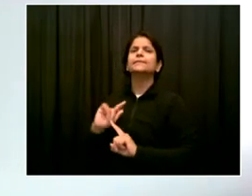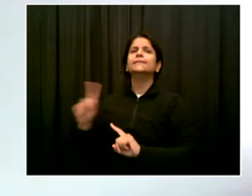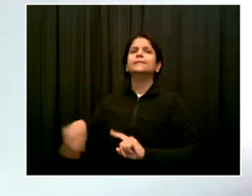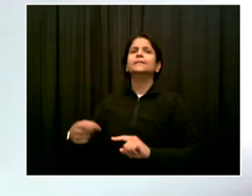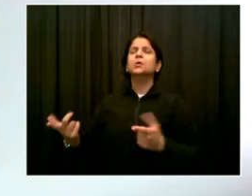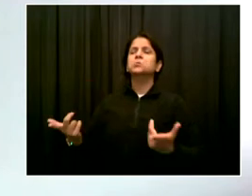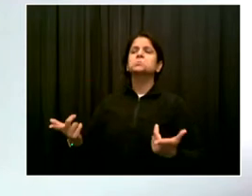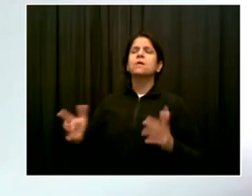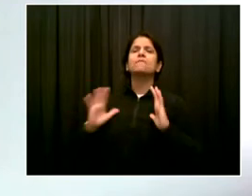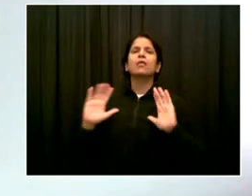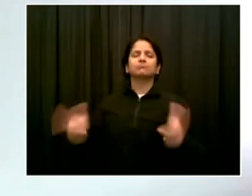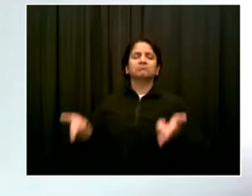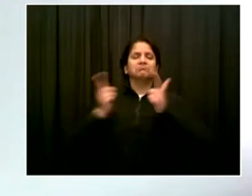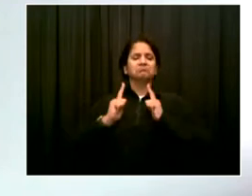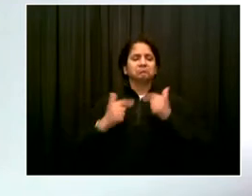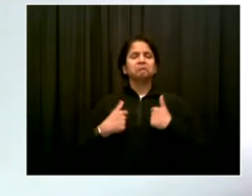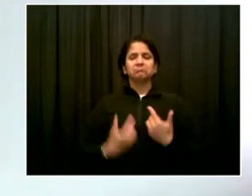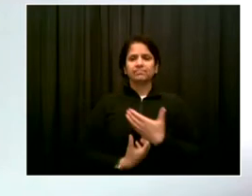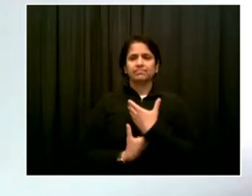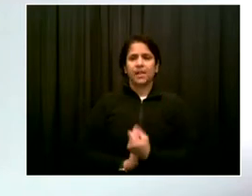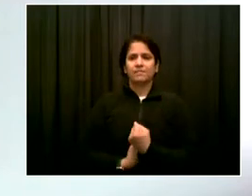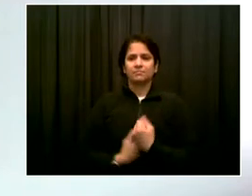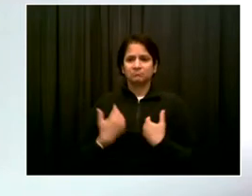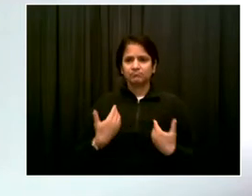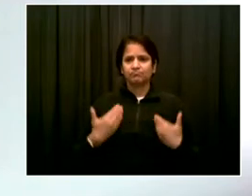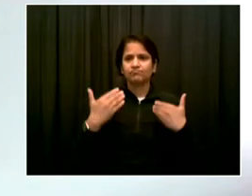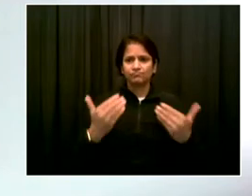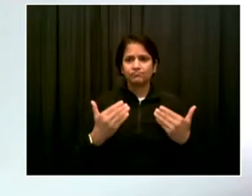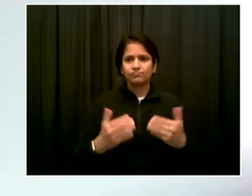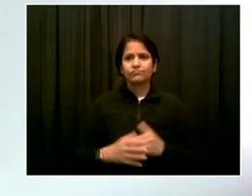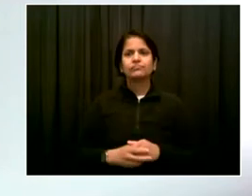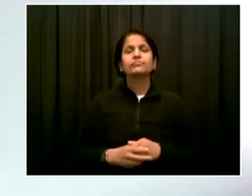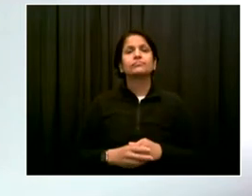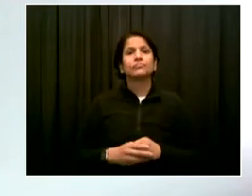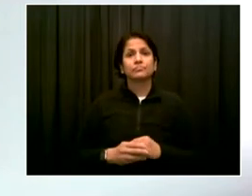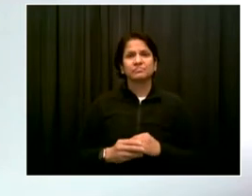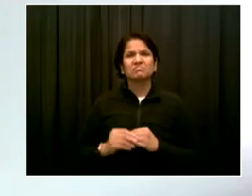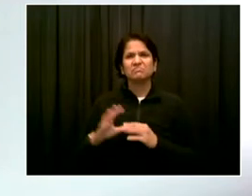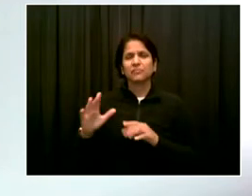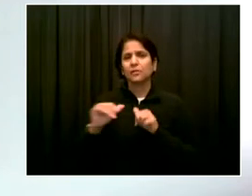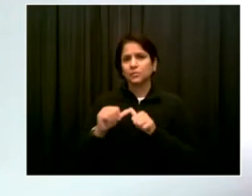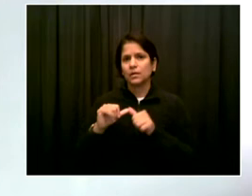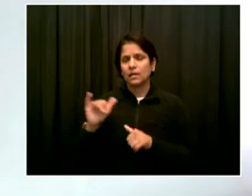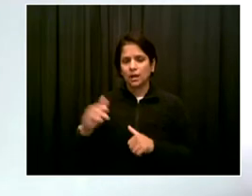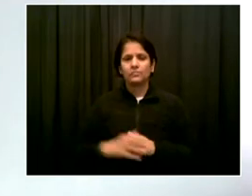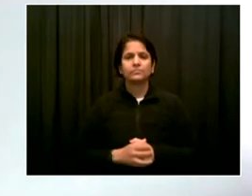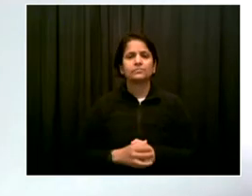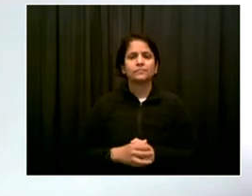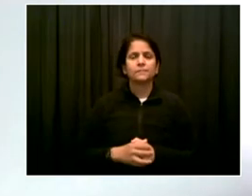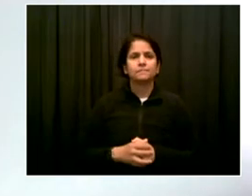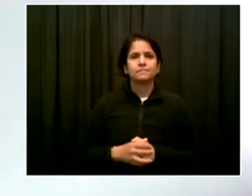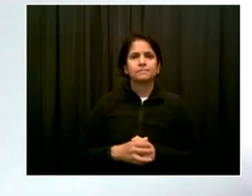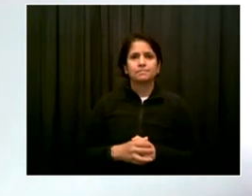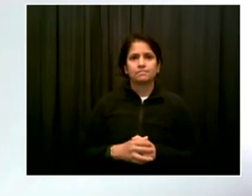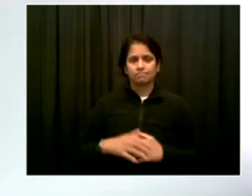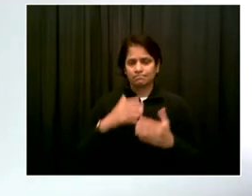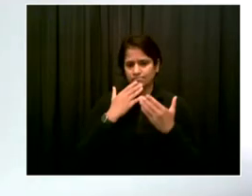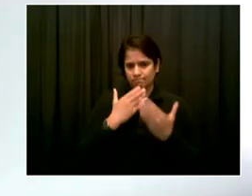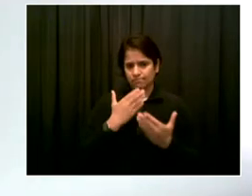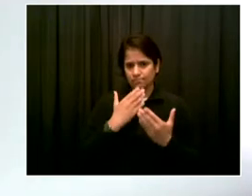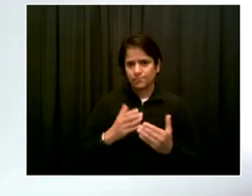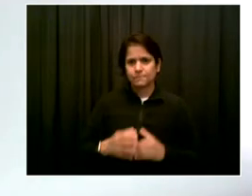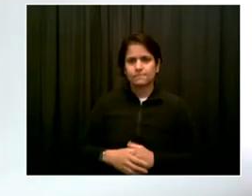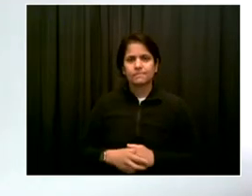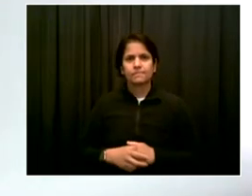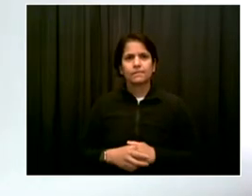And I think, uh, that will continue into the future. Thank you, sir. Thank you, Dr. Choksi about, and particularly about healthcare workers.